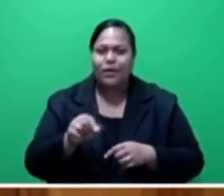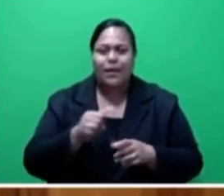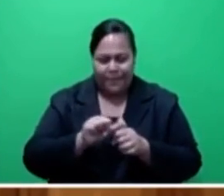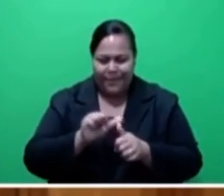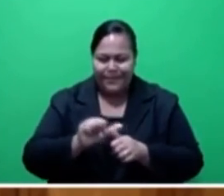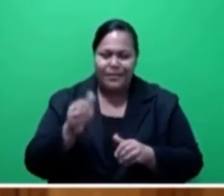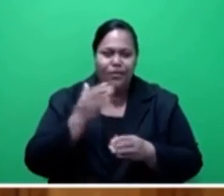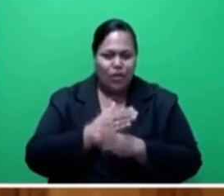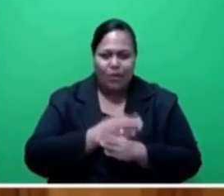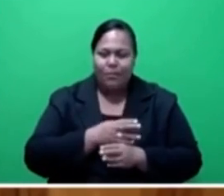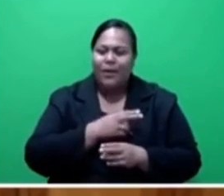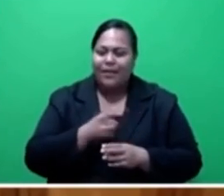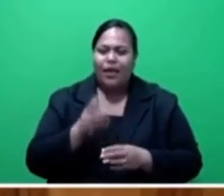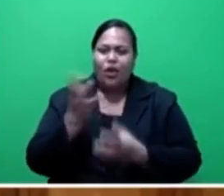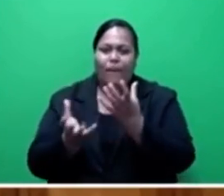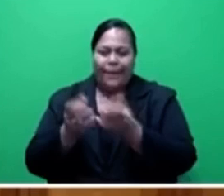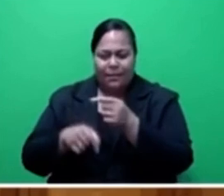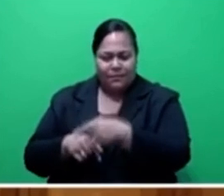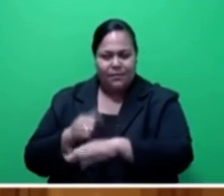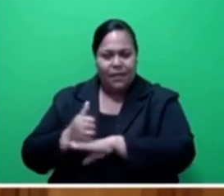in the way they run this parliament.